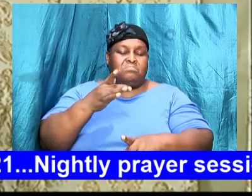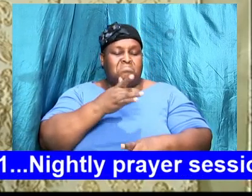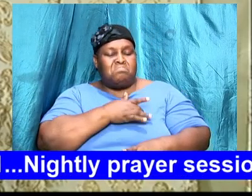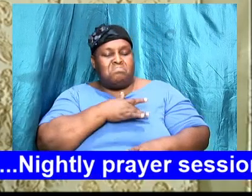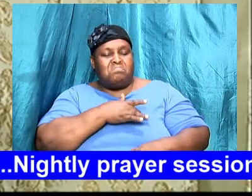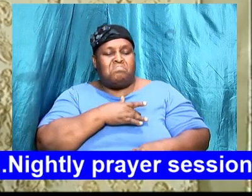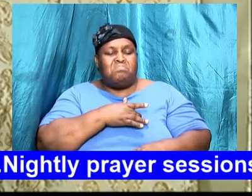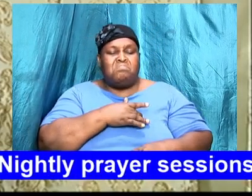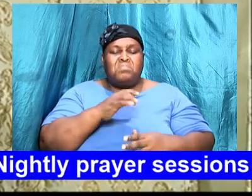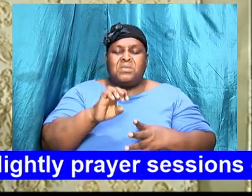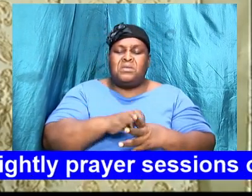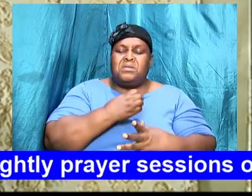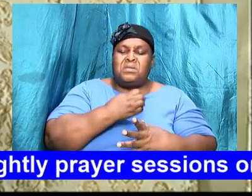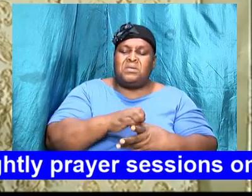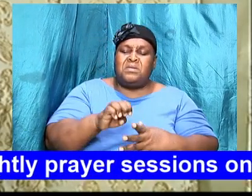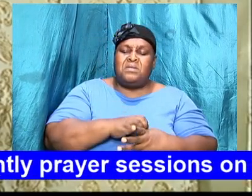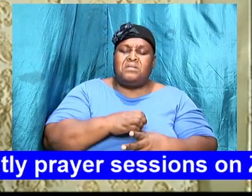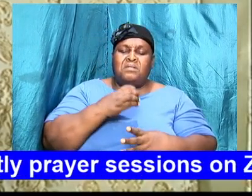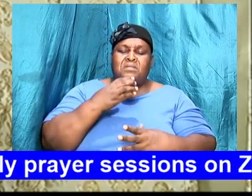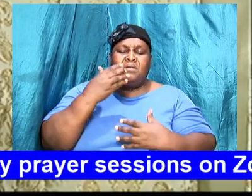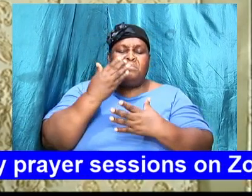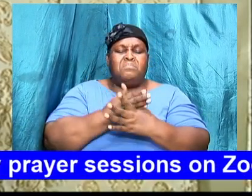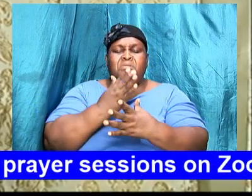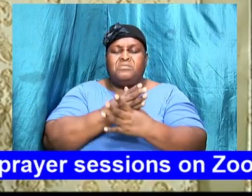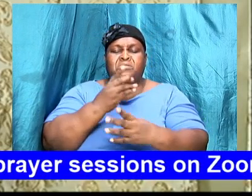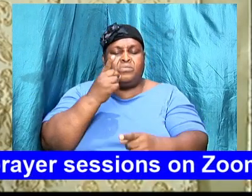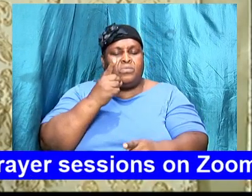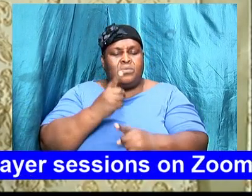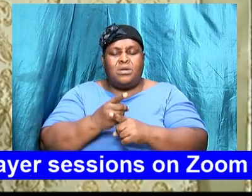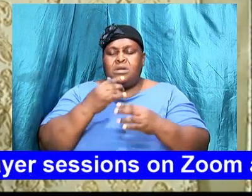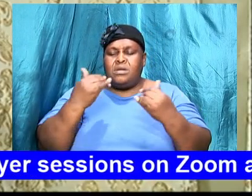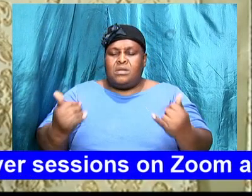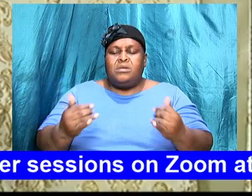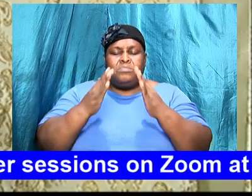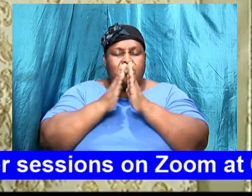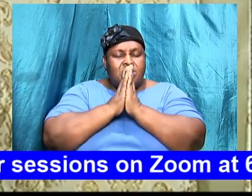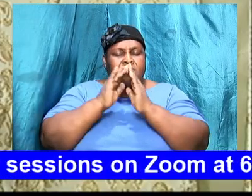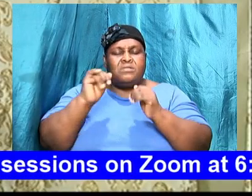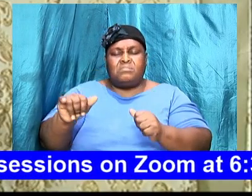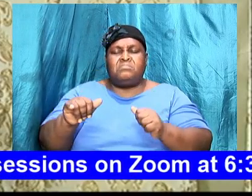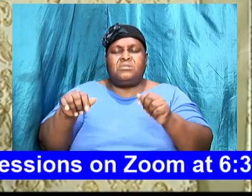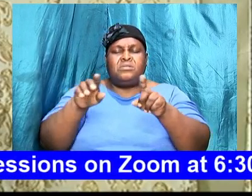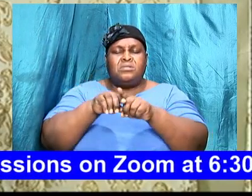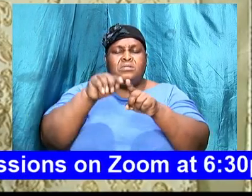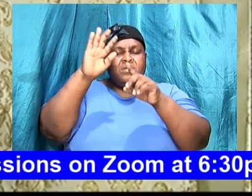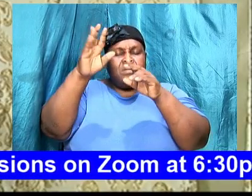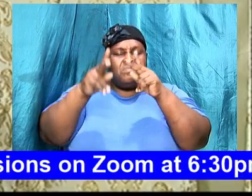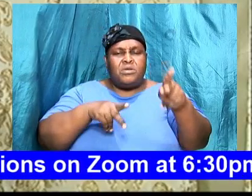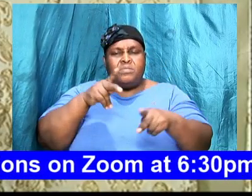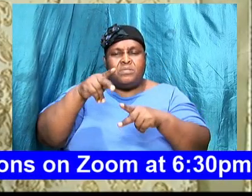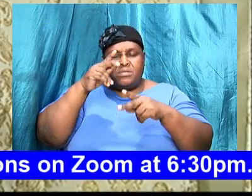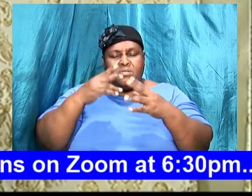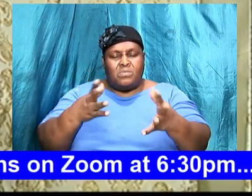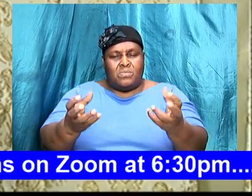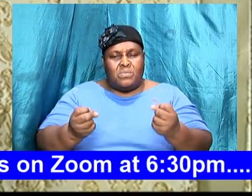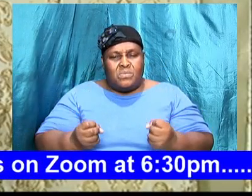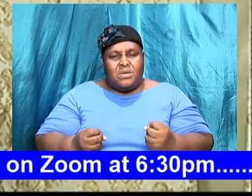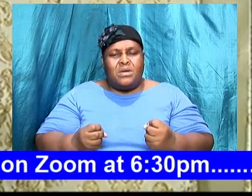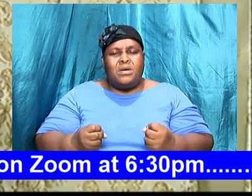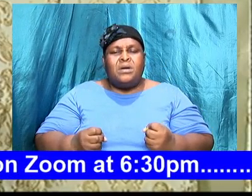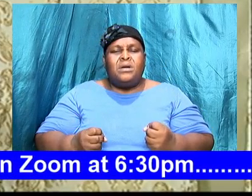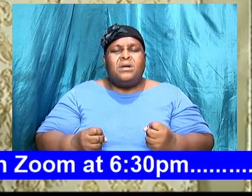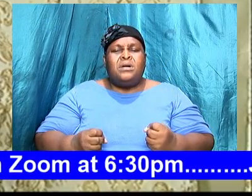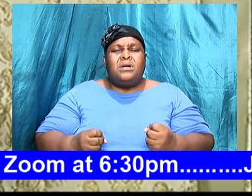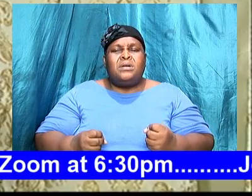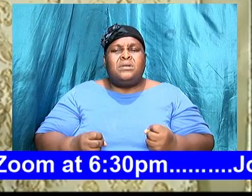that you are even God troubling right now we pray that as your people that our desire our ultimate goal Lord Jesus